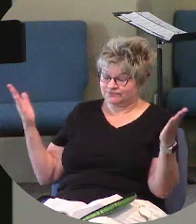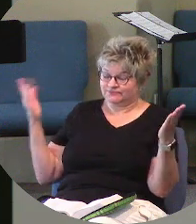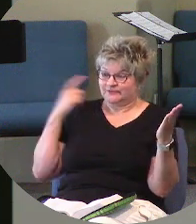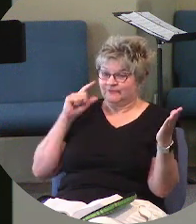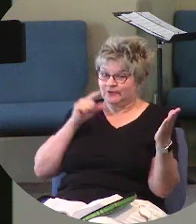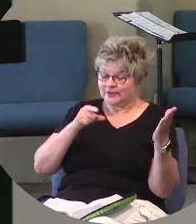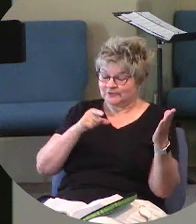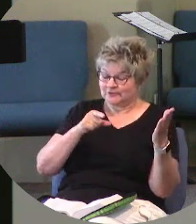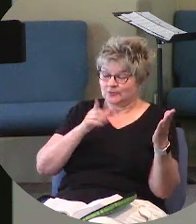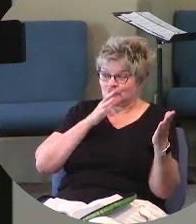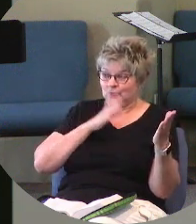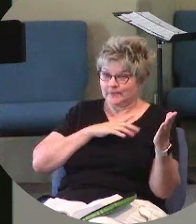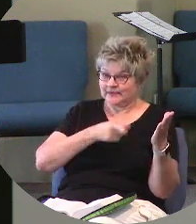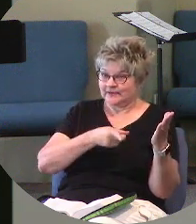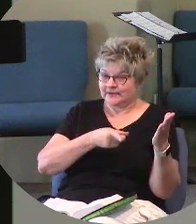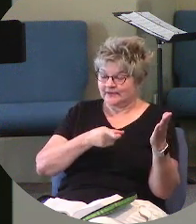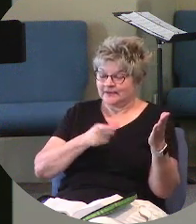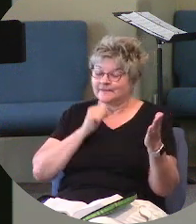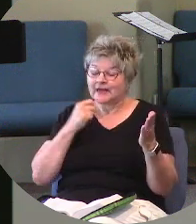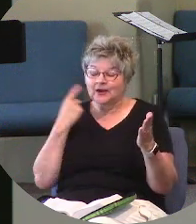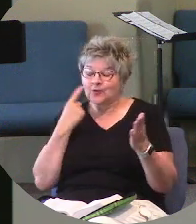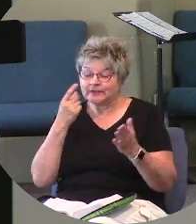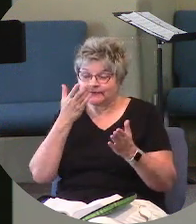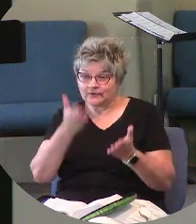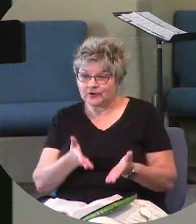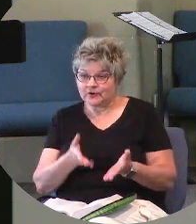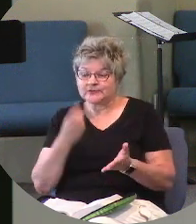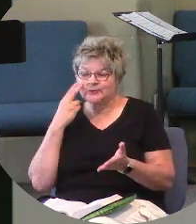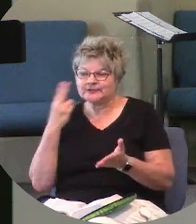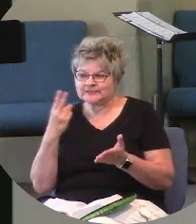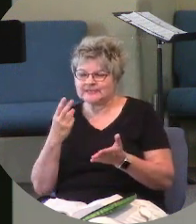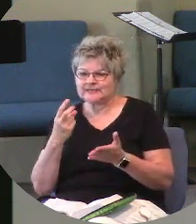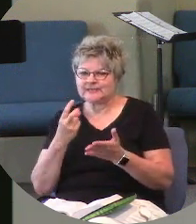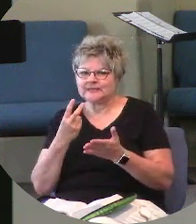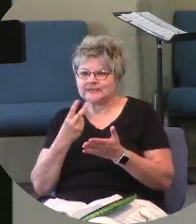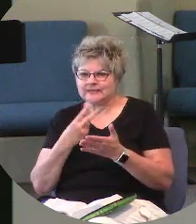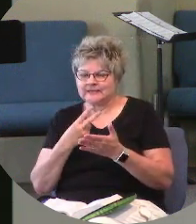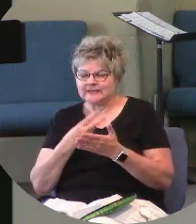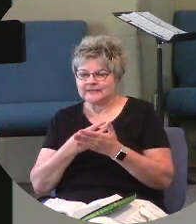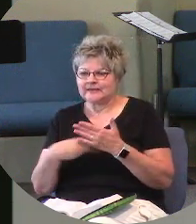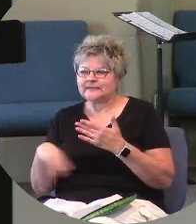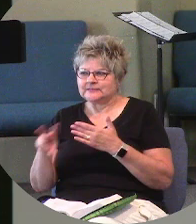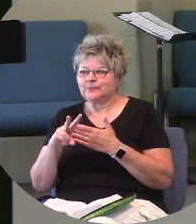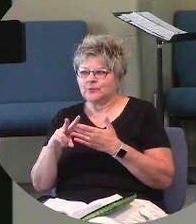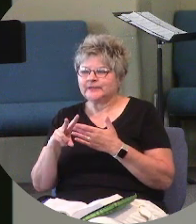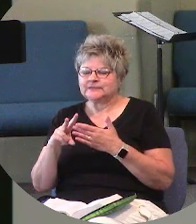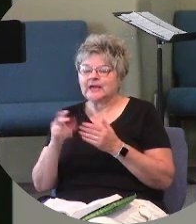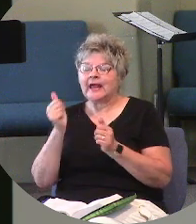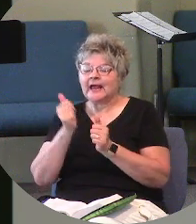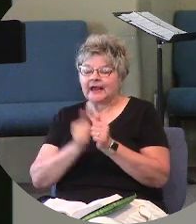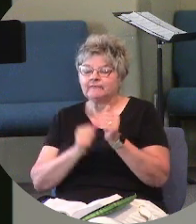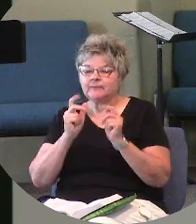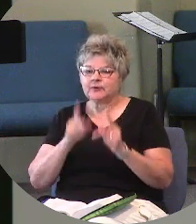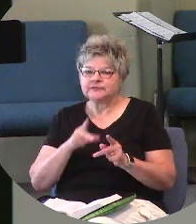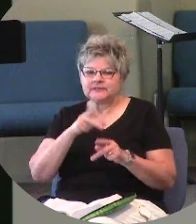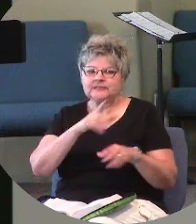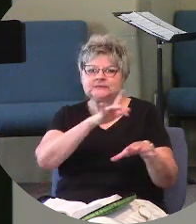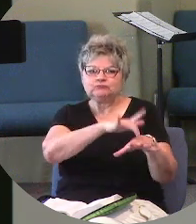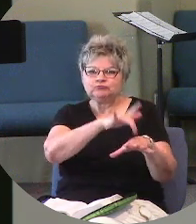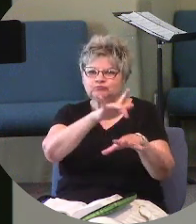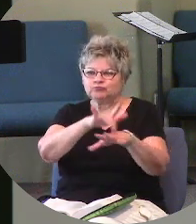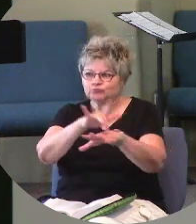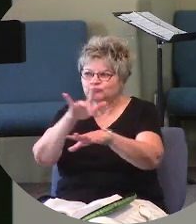woman. But not just for this woman, as we'll see in the next couple weeks. For every person that she comes in contact